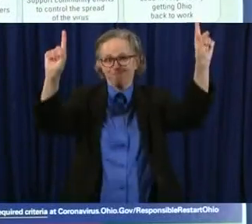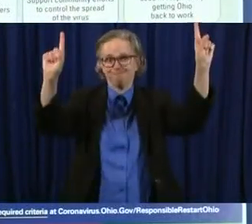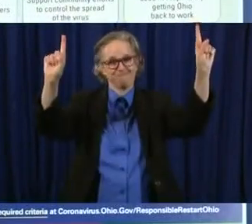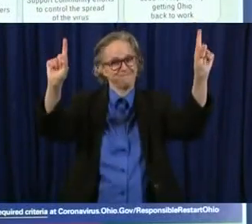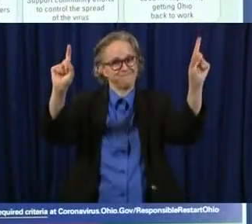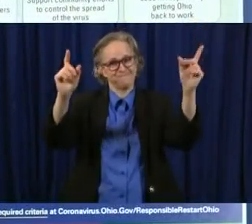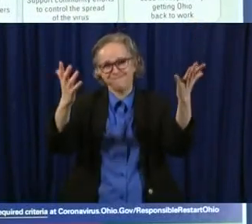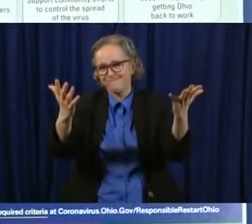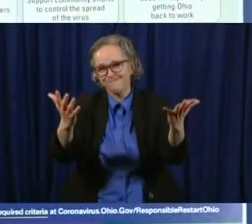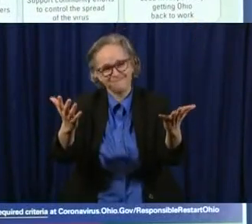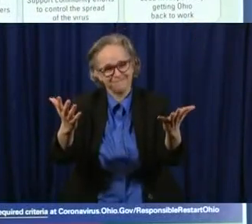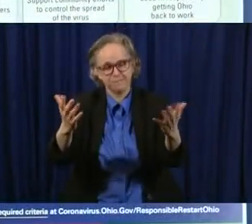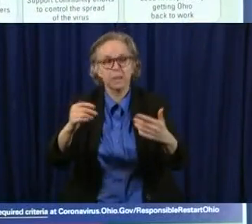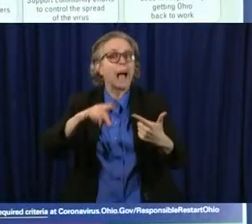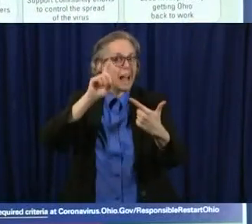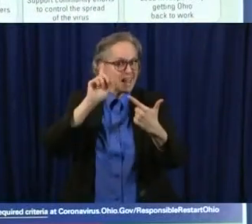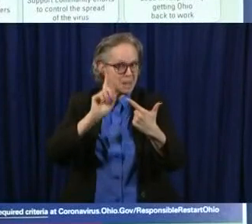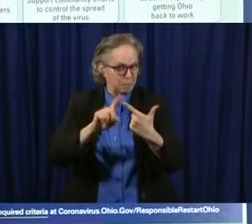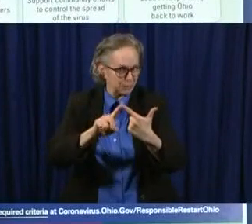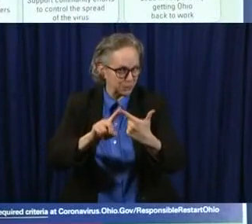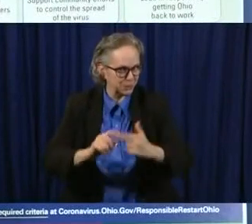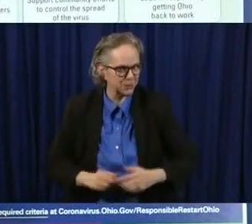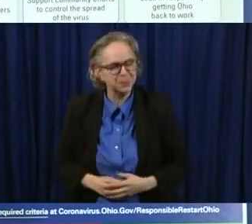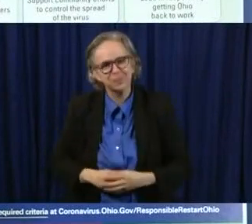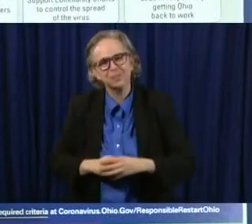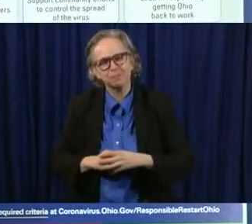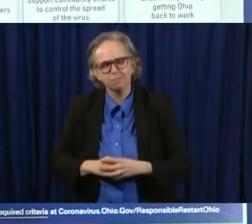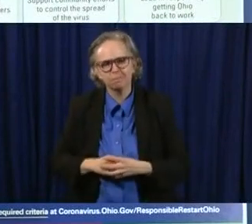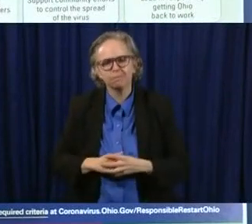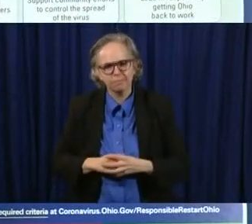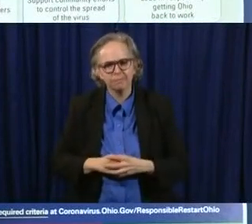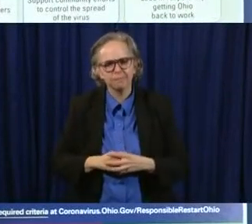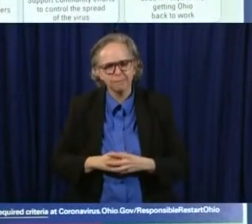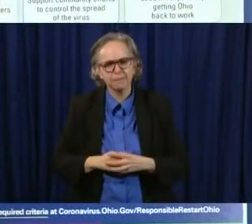Number two, second fact.